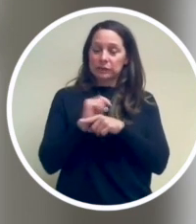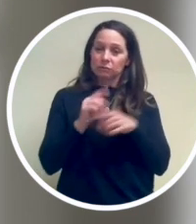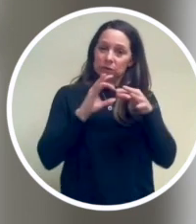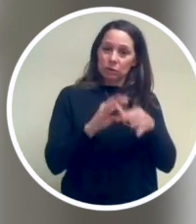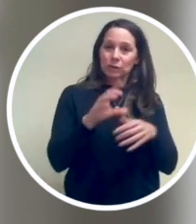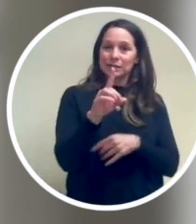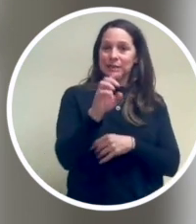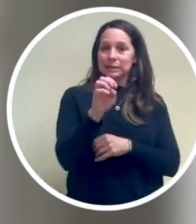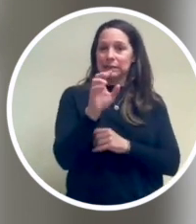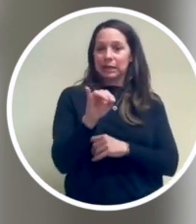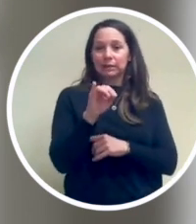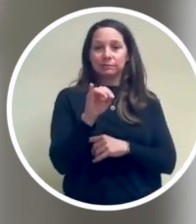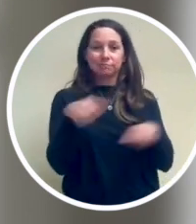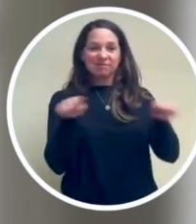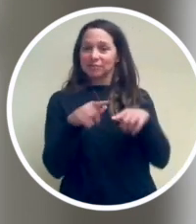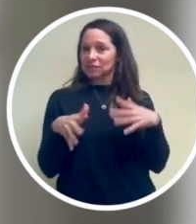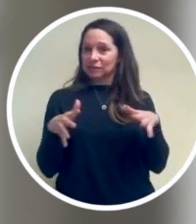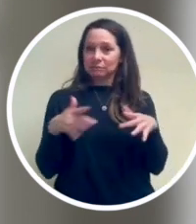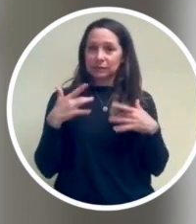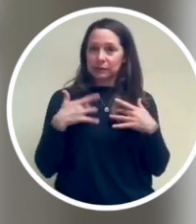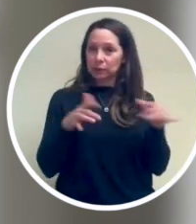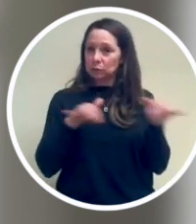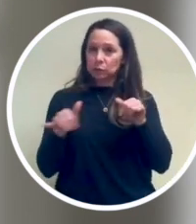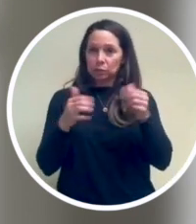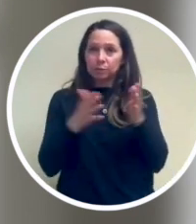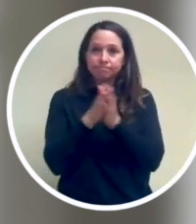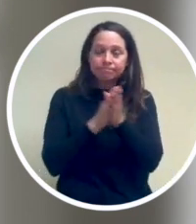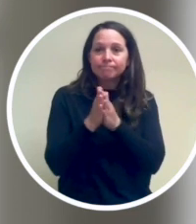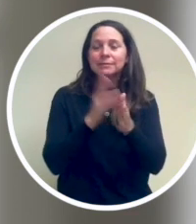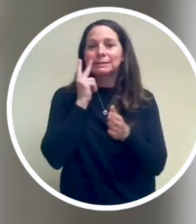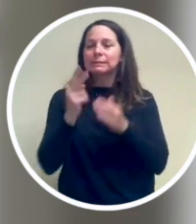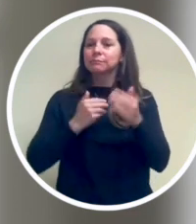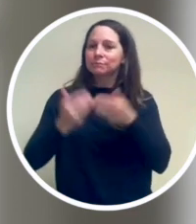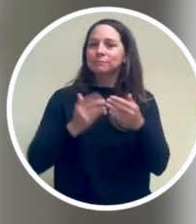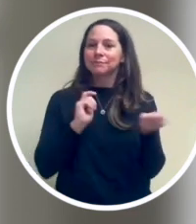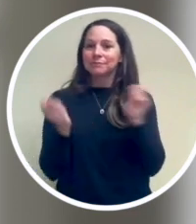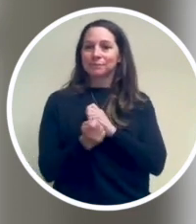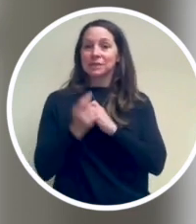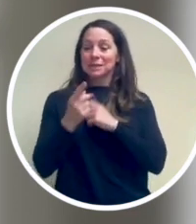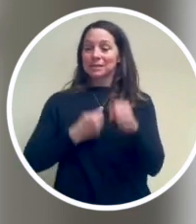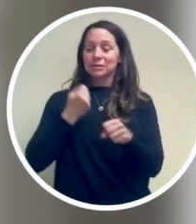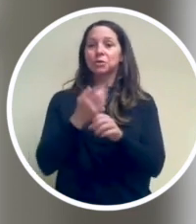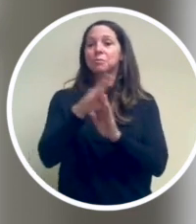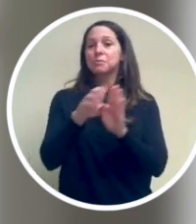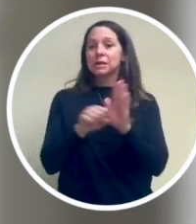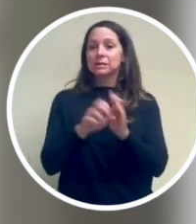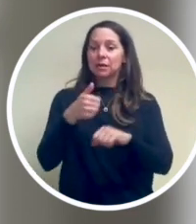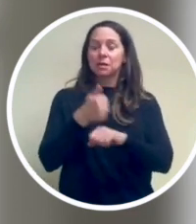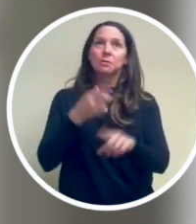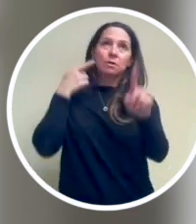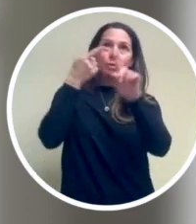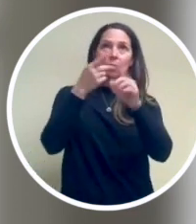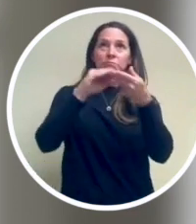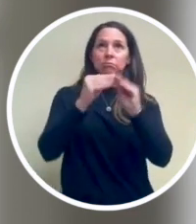DEI, and they're as anxious as I am to see progress across the organization. This year, Bay State has set numerical